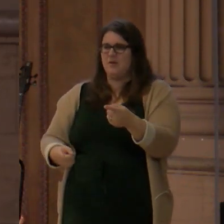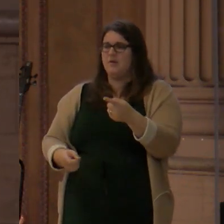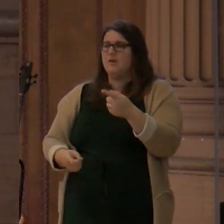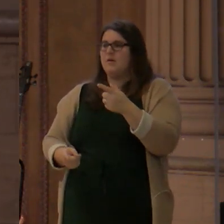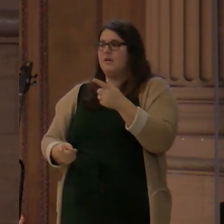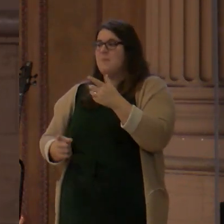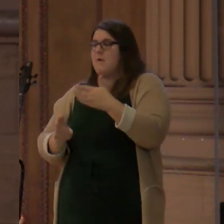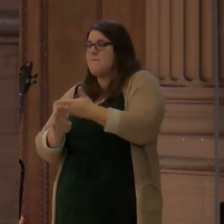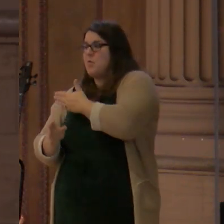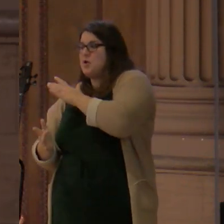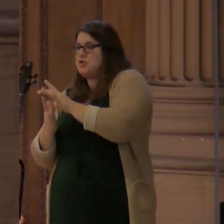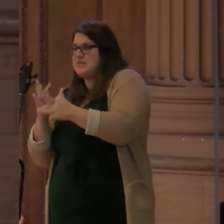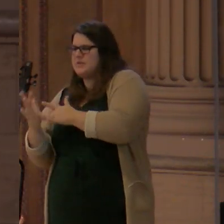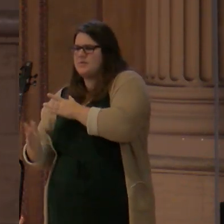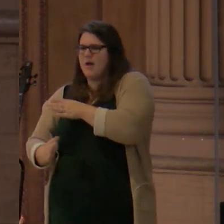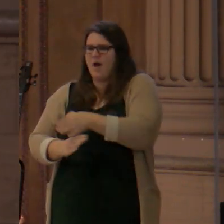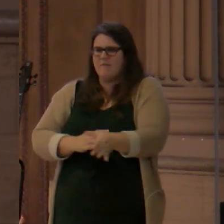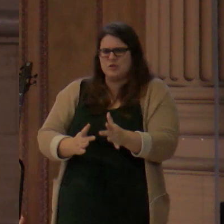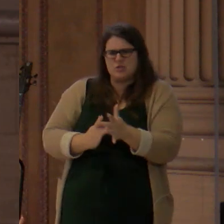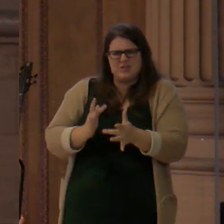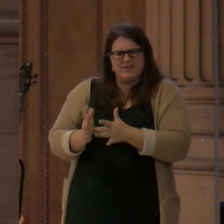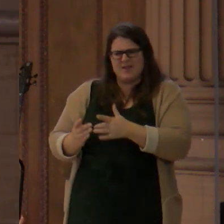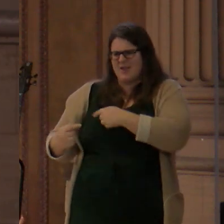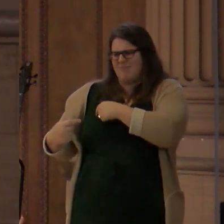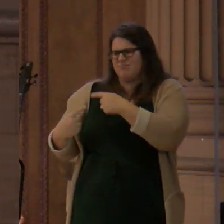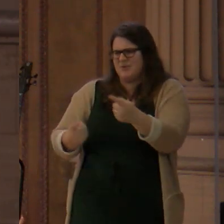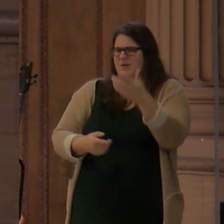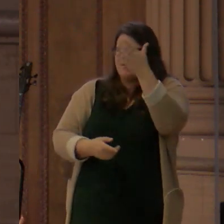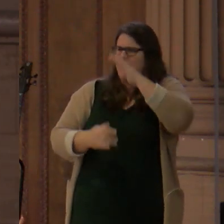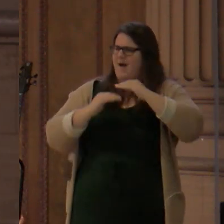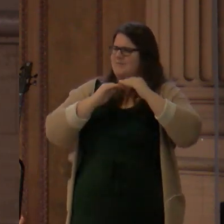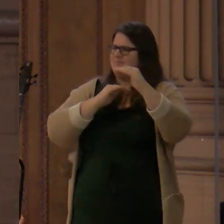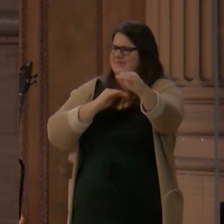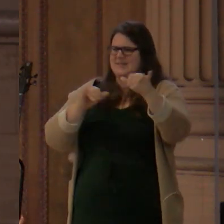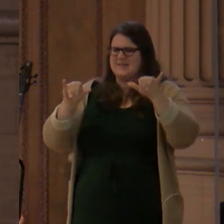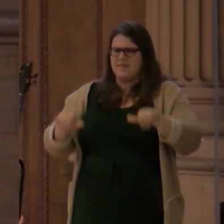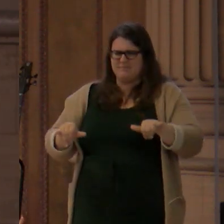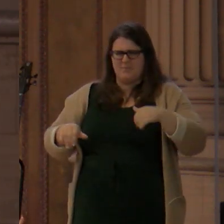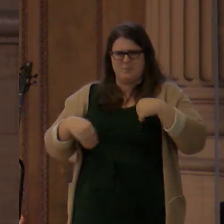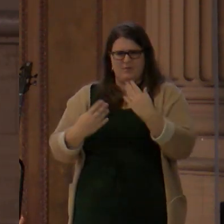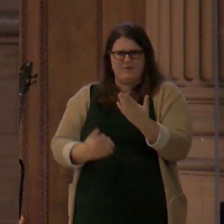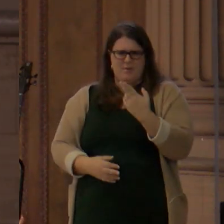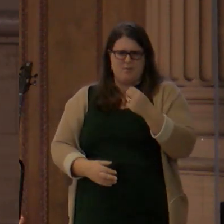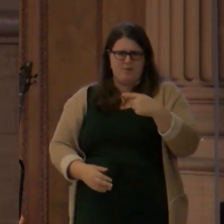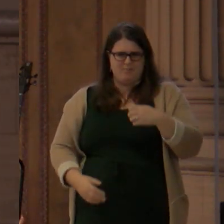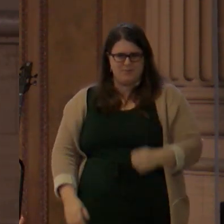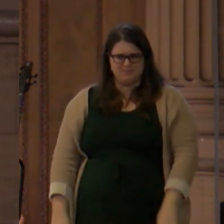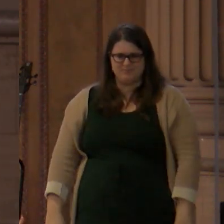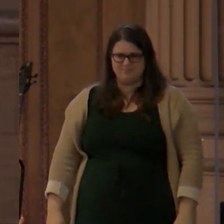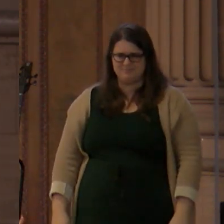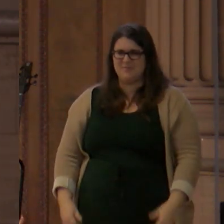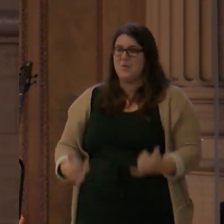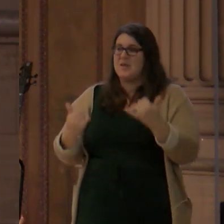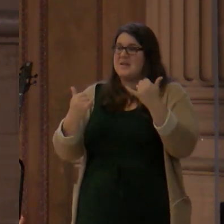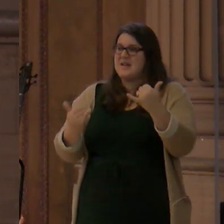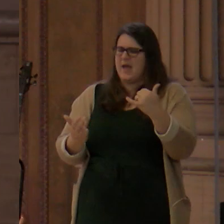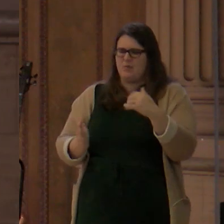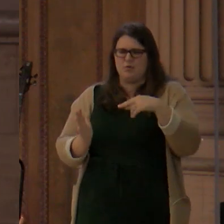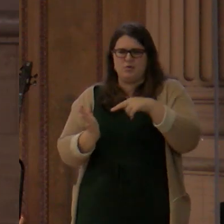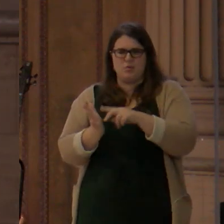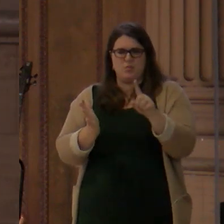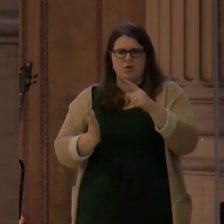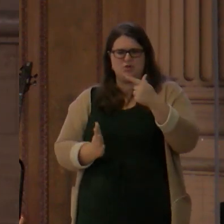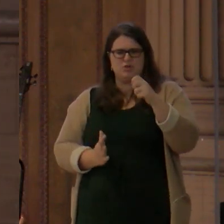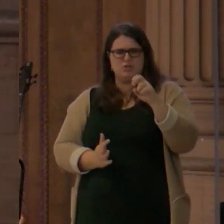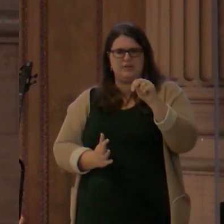after the fall of mankind. So let me invite you to take your copy of God's word and turn to Genesis chapter 3 this morning. Genesis 3.